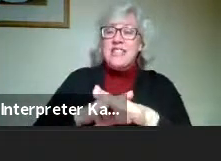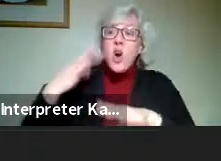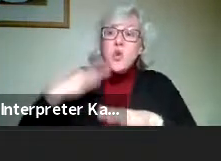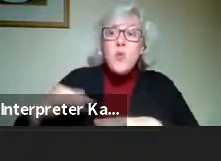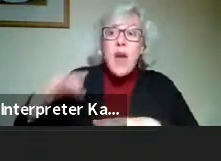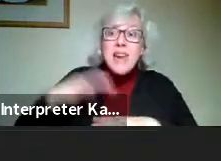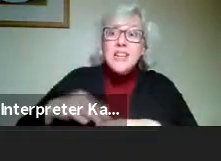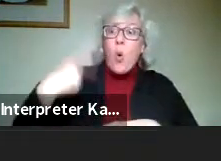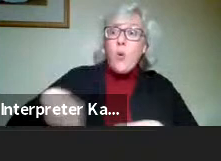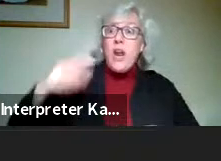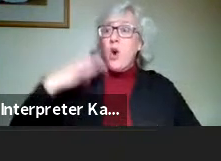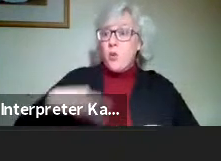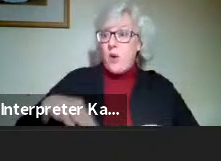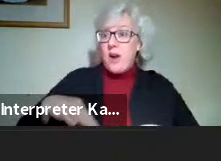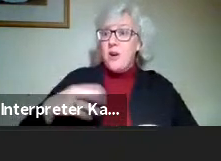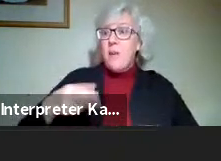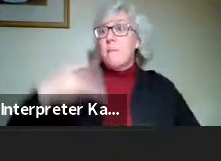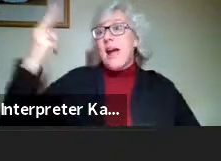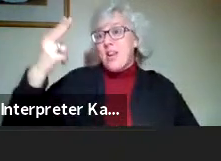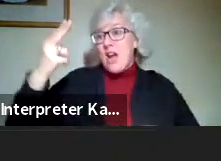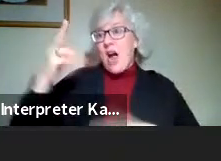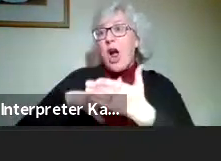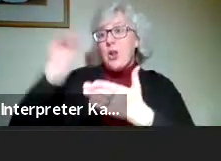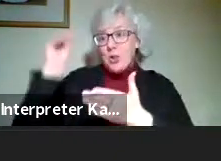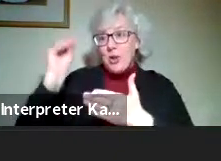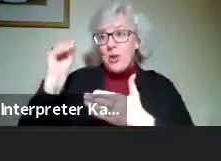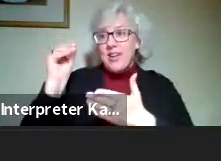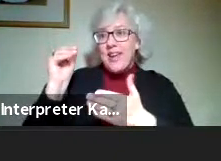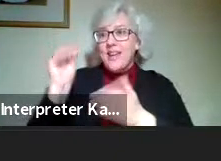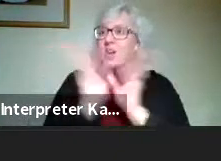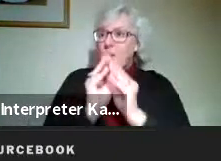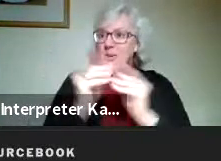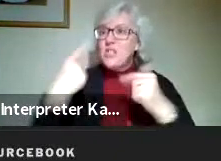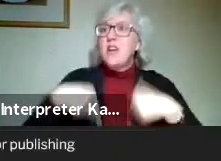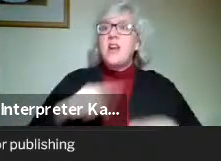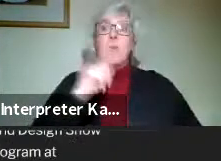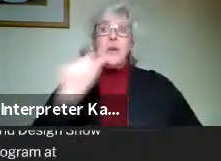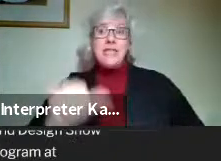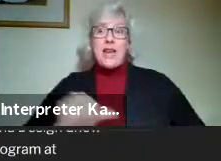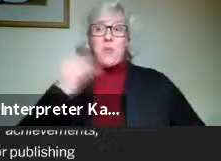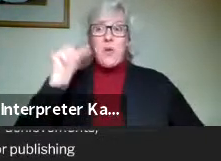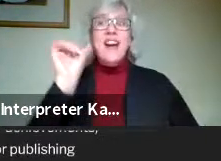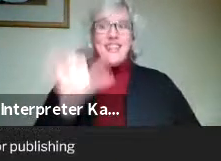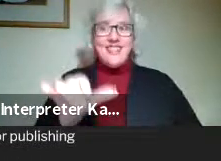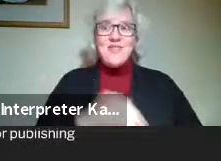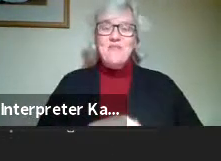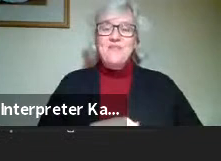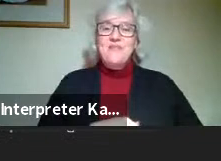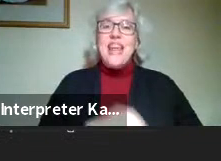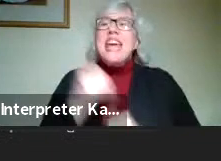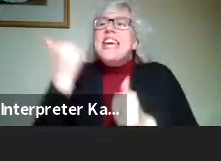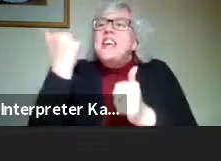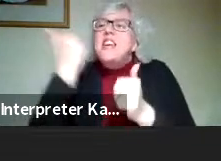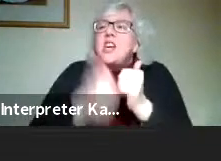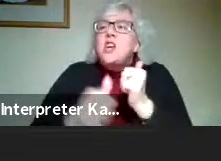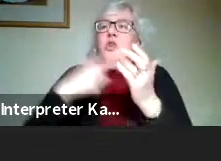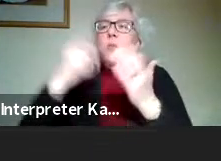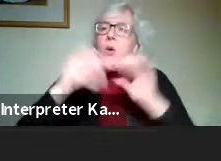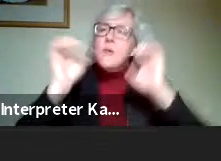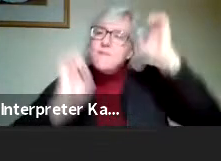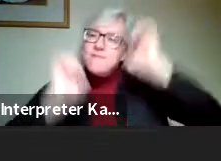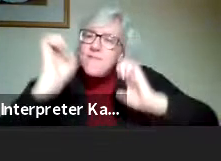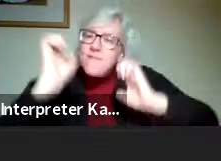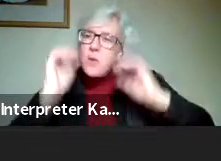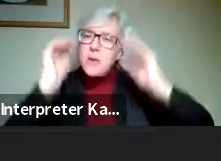We are accredited by higher learning commission here at Gateway and we take pride in that each program is evaluated and